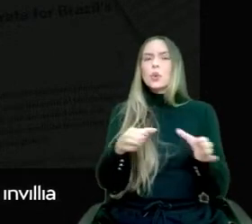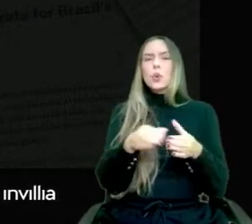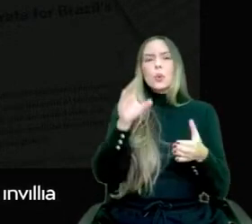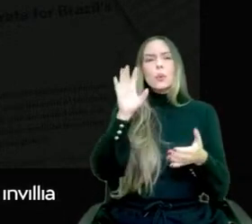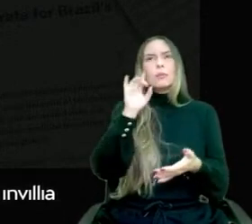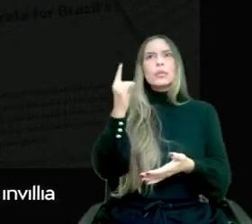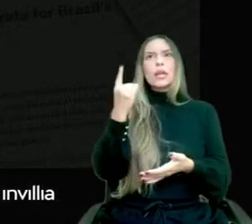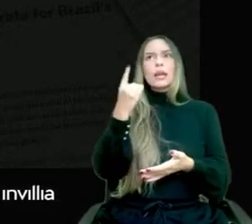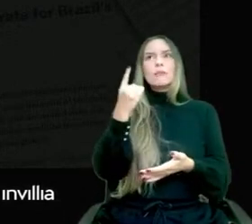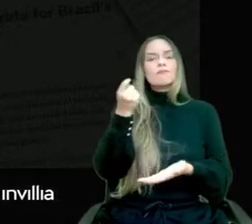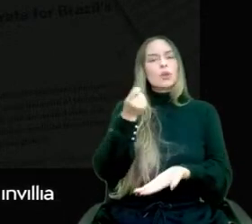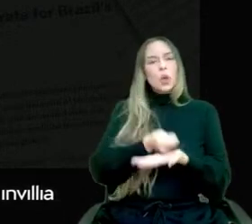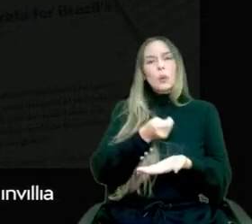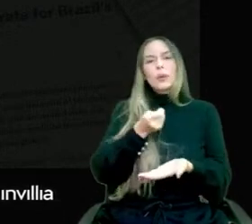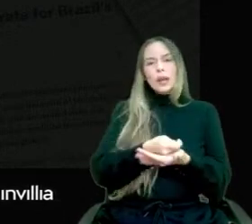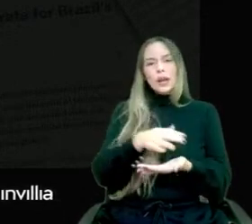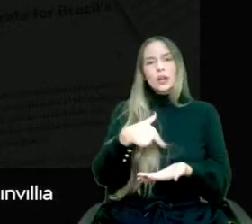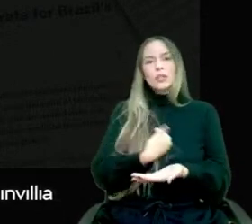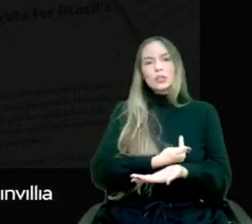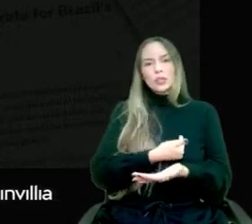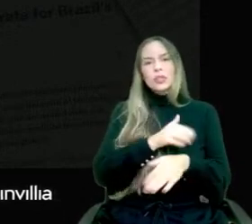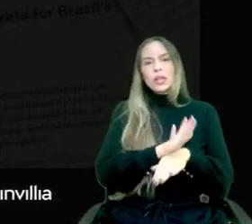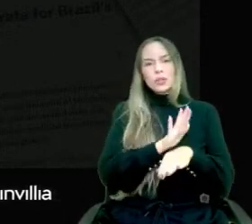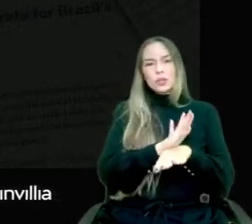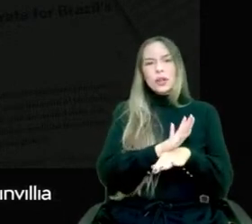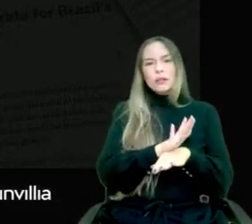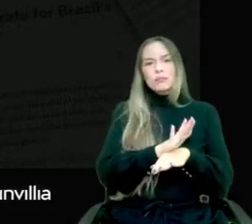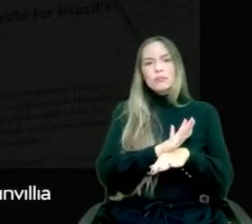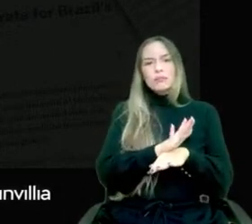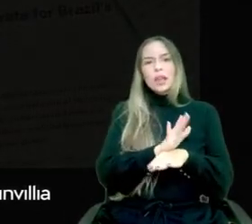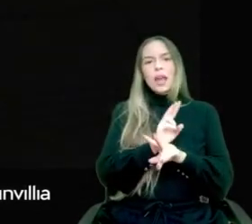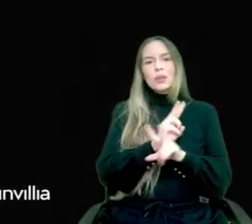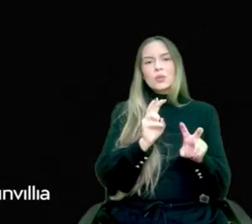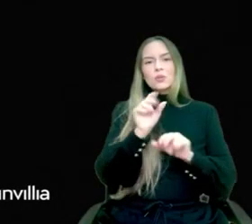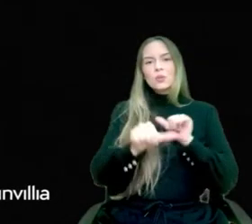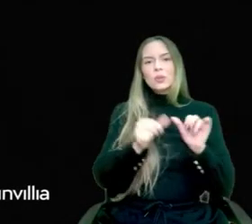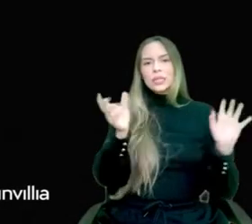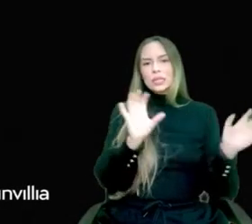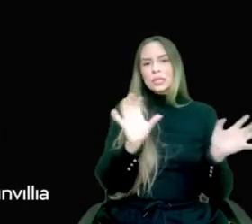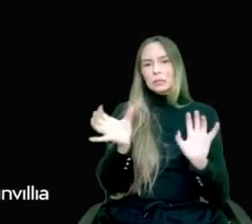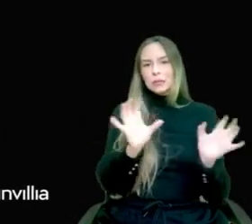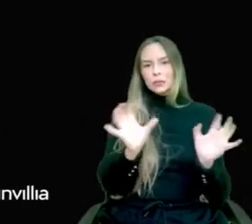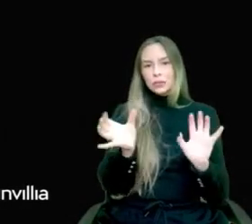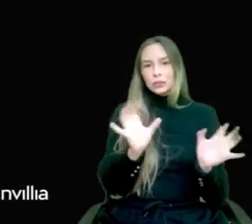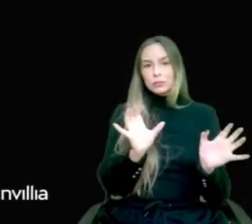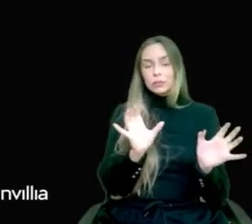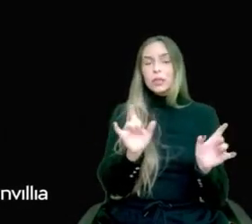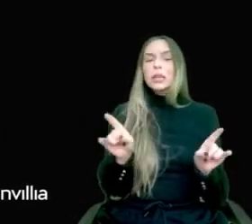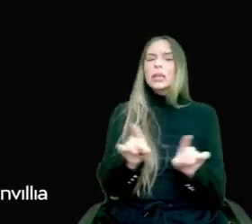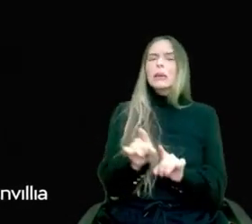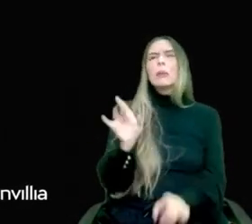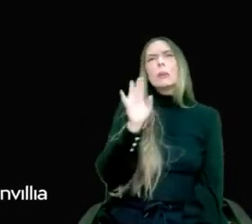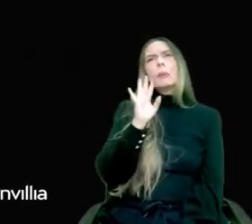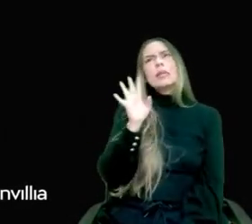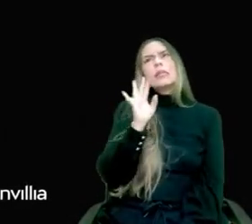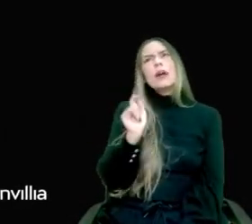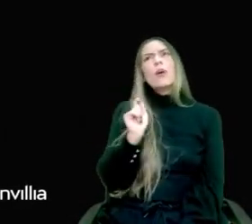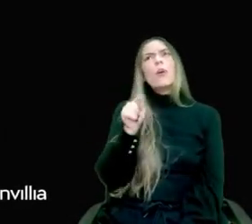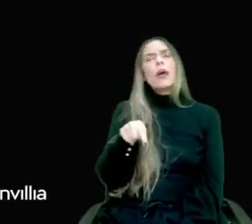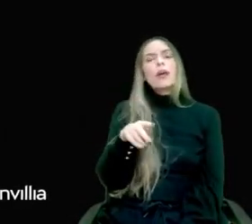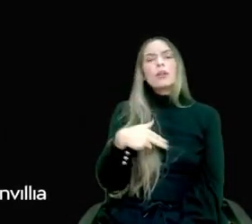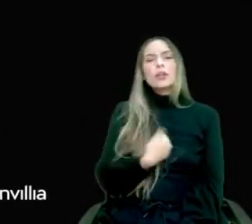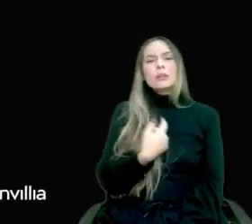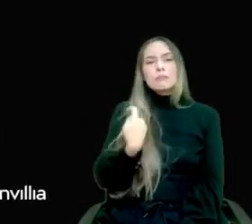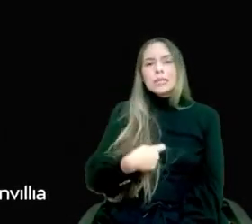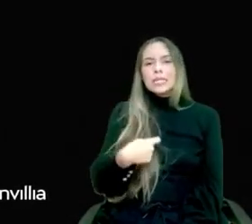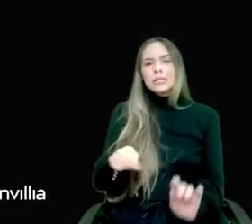current challenges due to climate change. And we also thought we had to do it with our